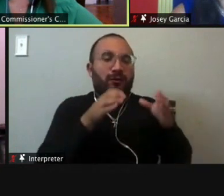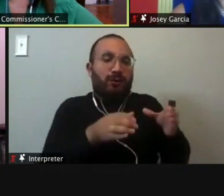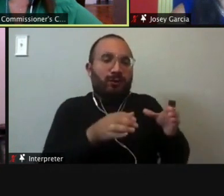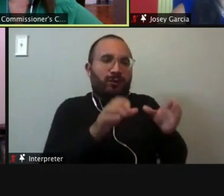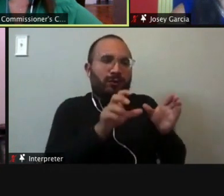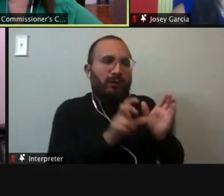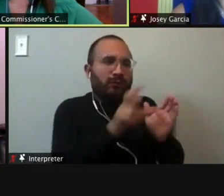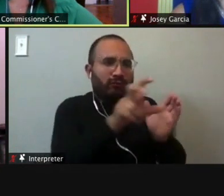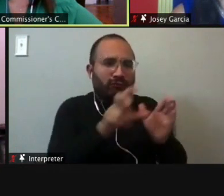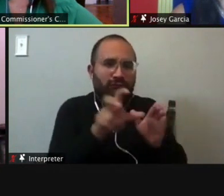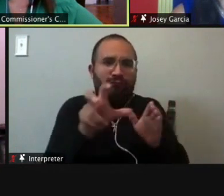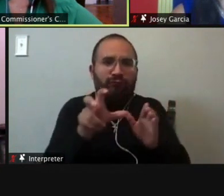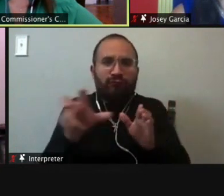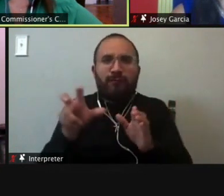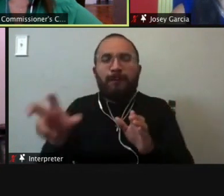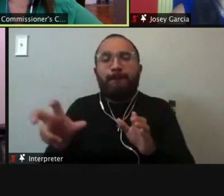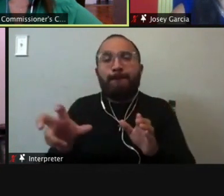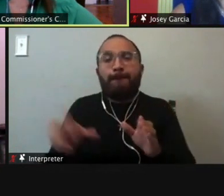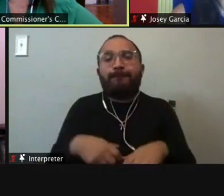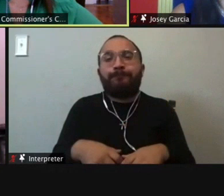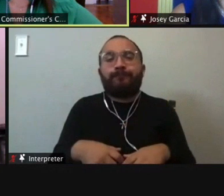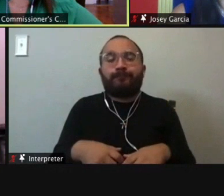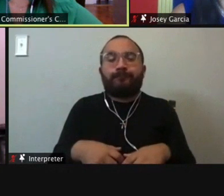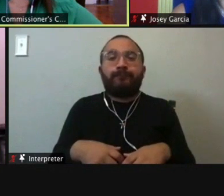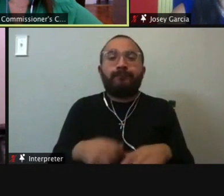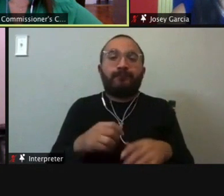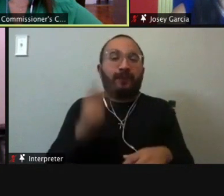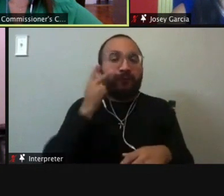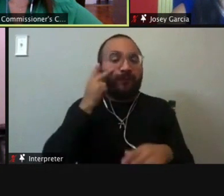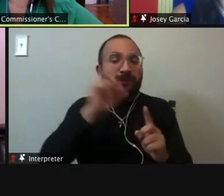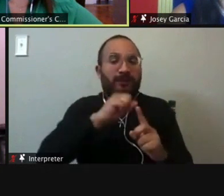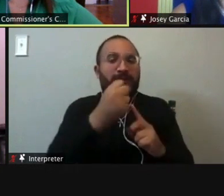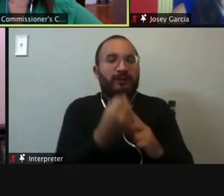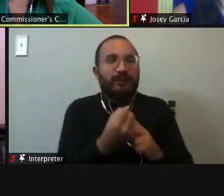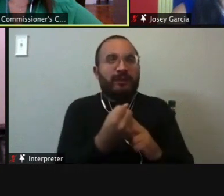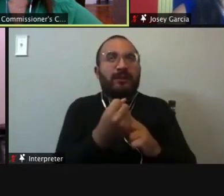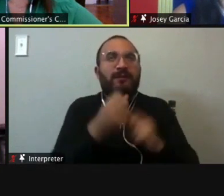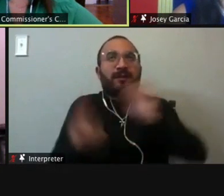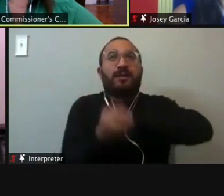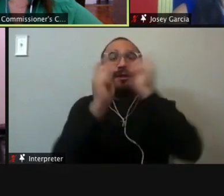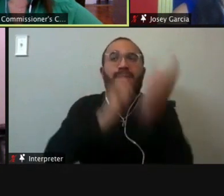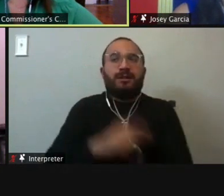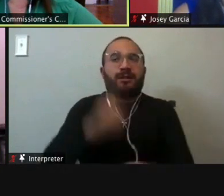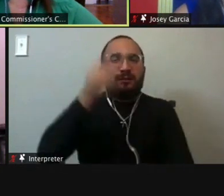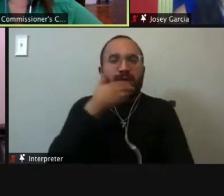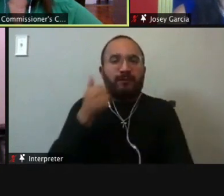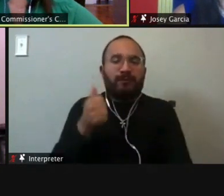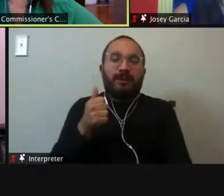but overall specialty courts have, have made a big difference down at the courthouse. And, and they're definitely something that we need to continue to utilize.